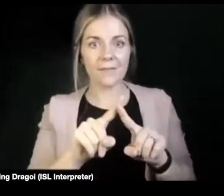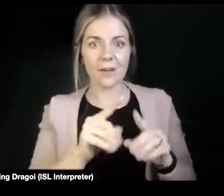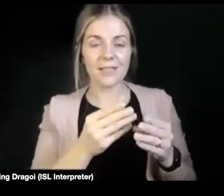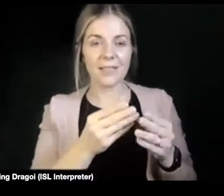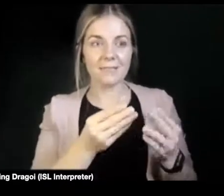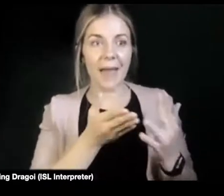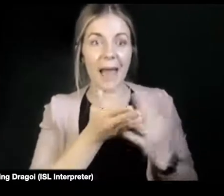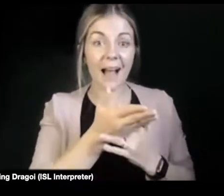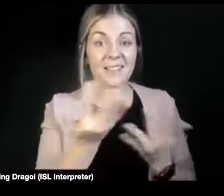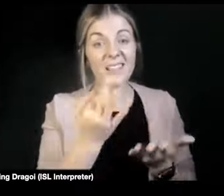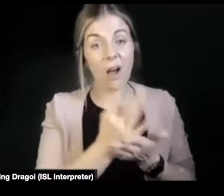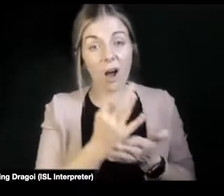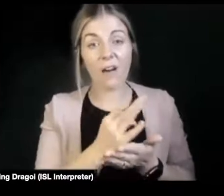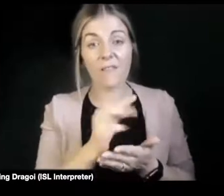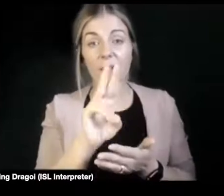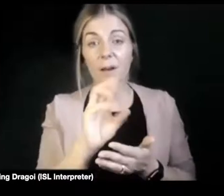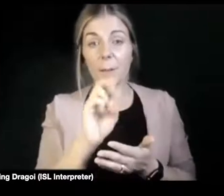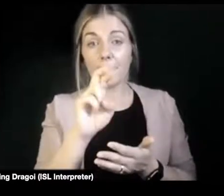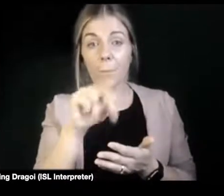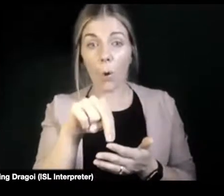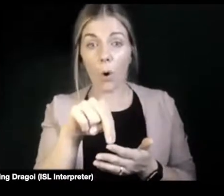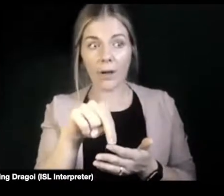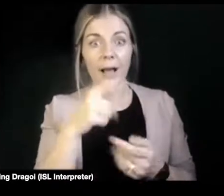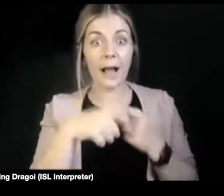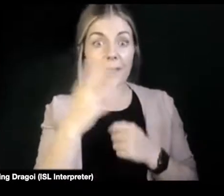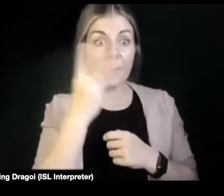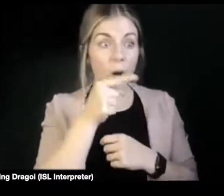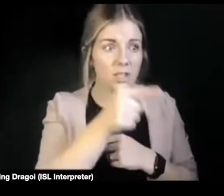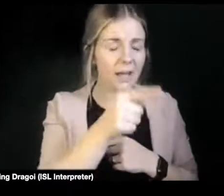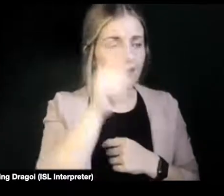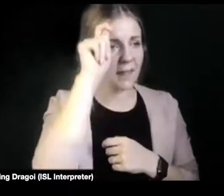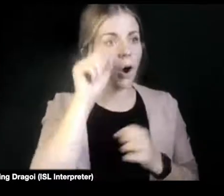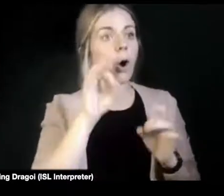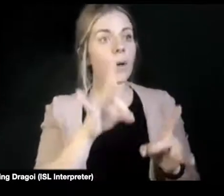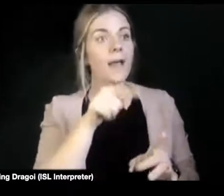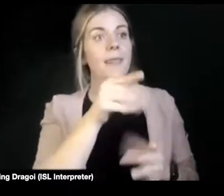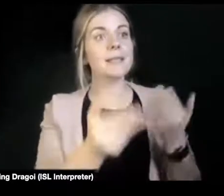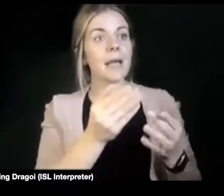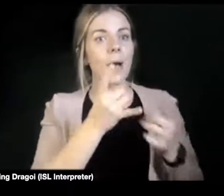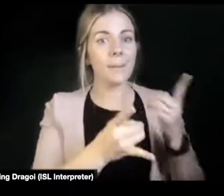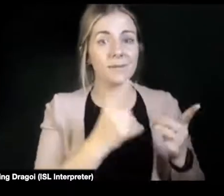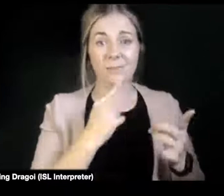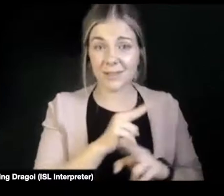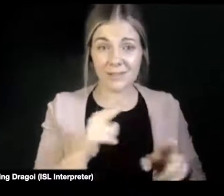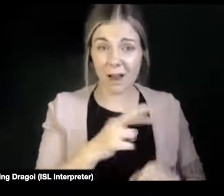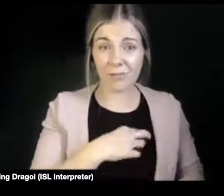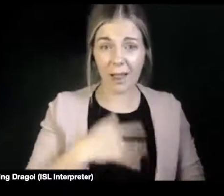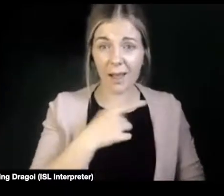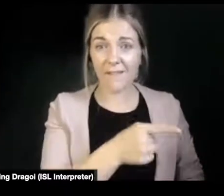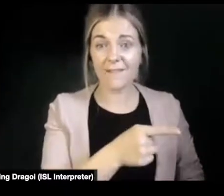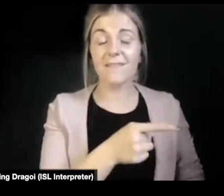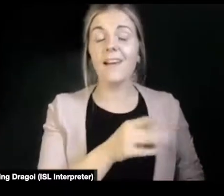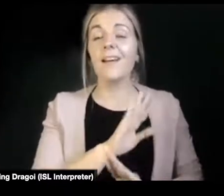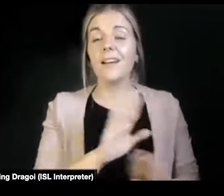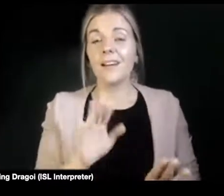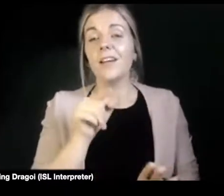And then looking at porn and going, all right, okay, that's how it's done. That's not how it's done. You know, and then not understanding that and then